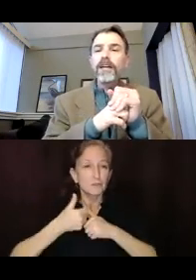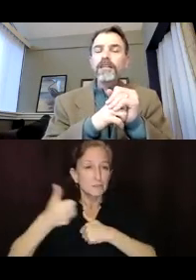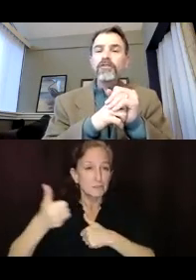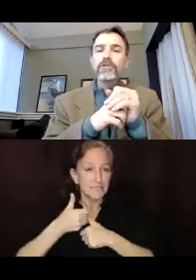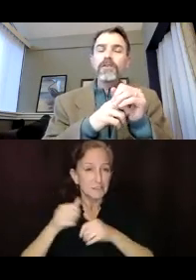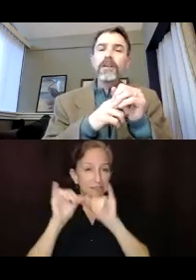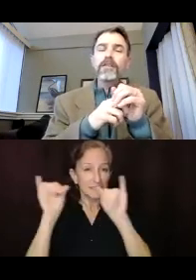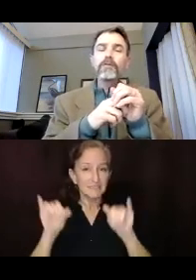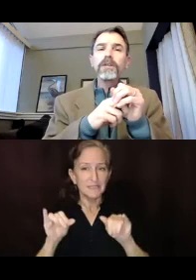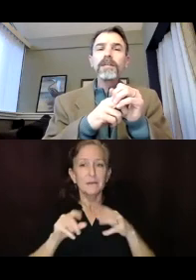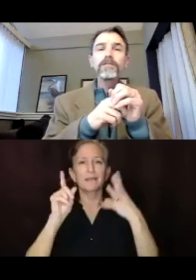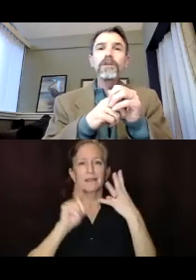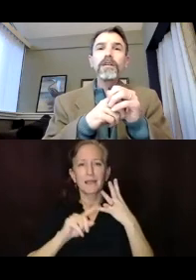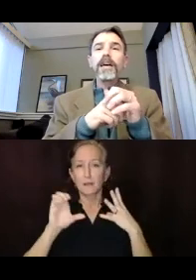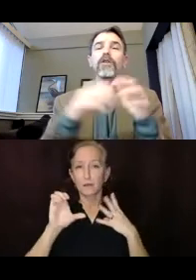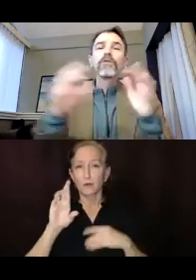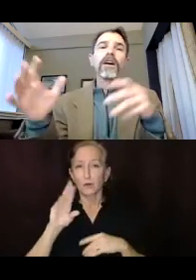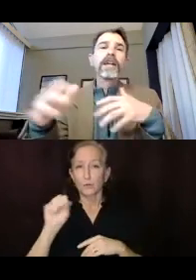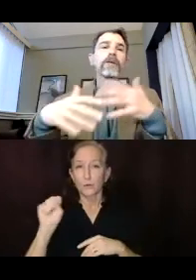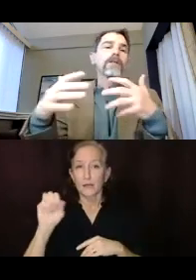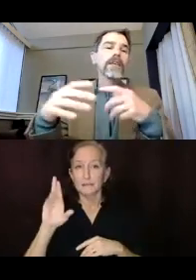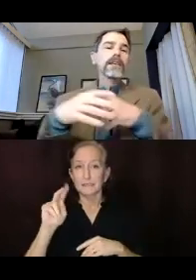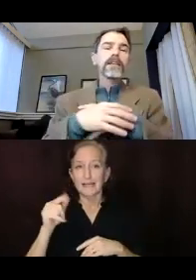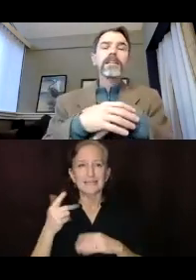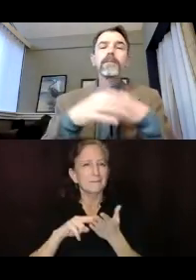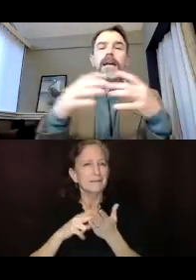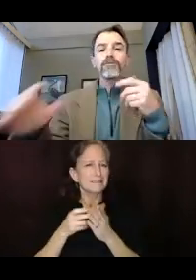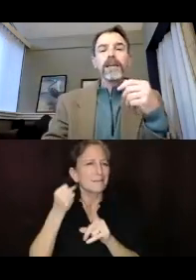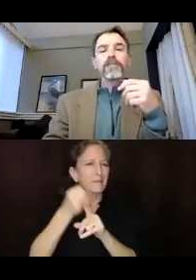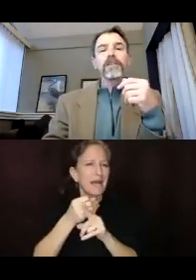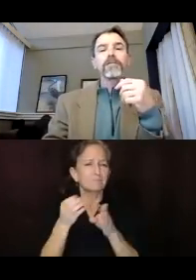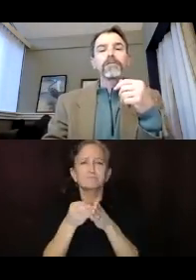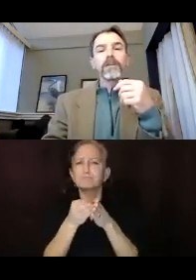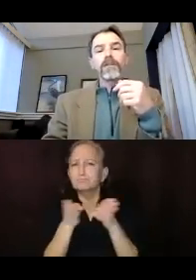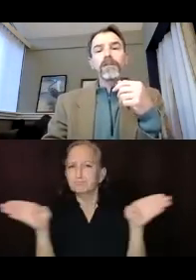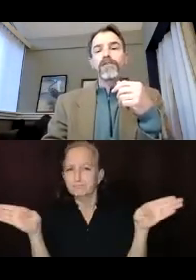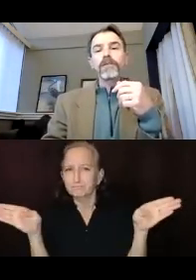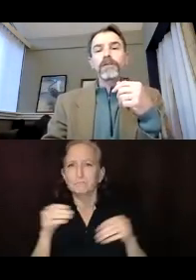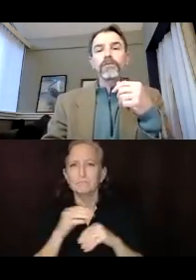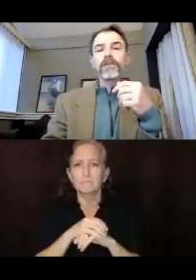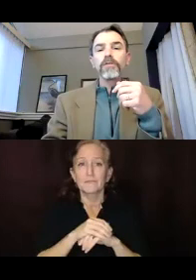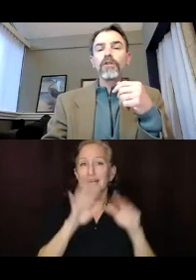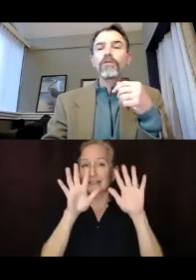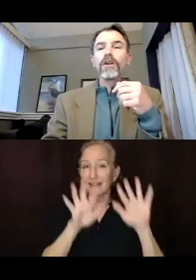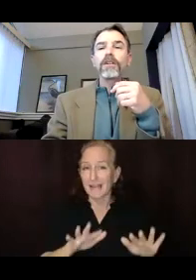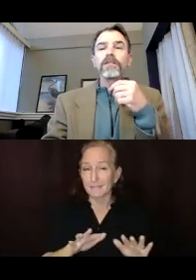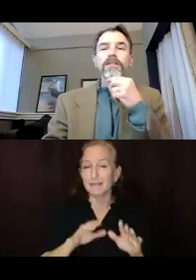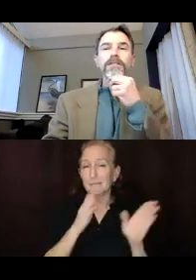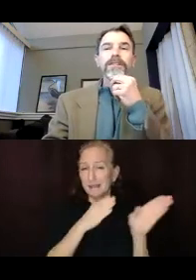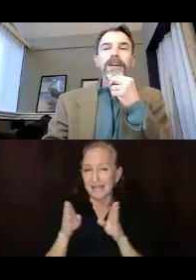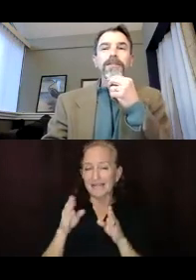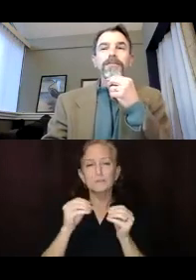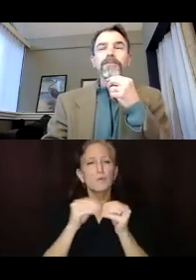cross cutting issues that really look at overall. And I would say kind of the climate action plan is also, is also similar. it's one of those overall,